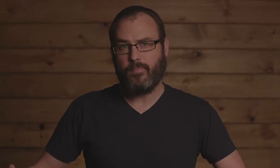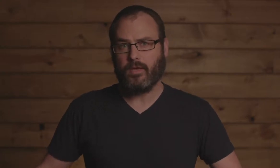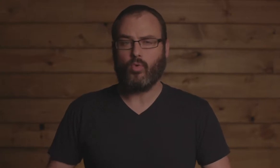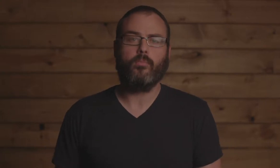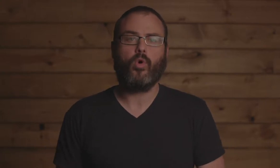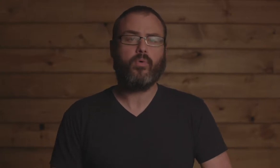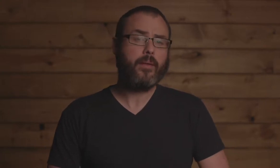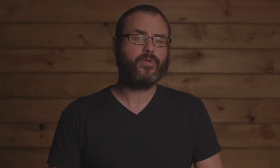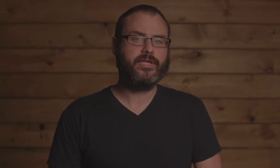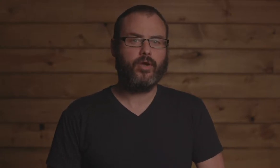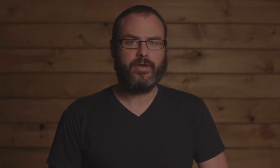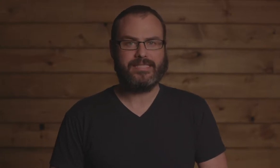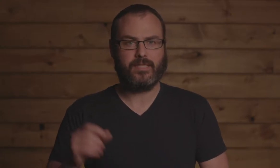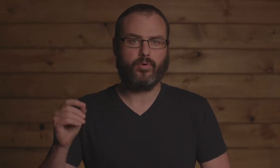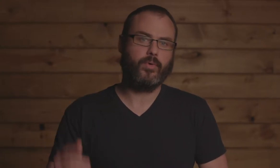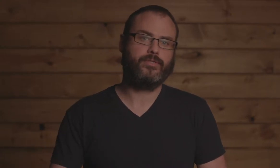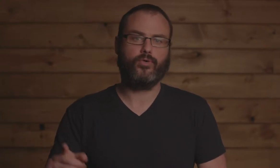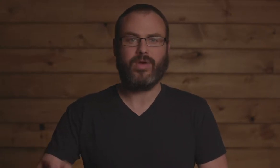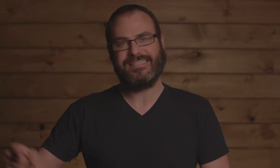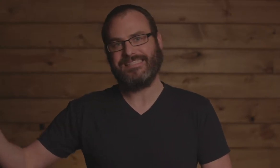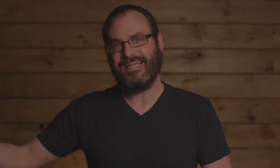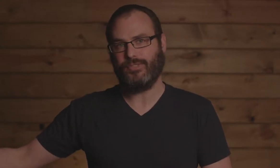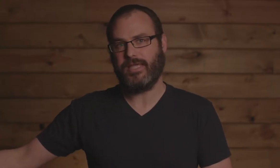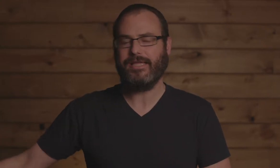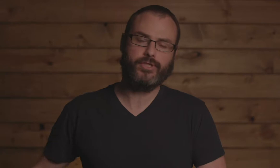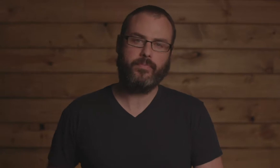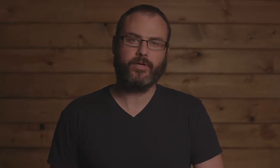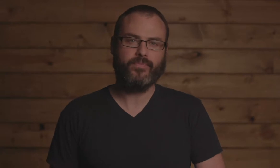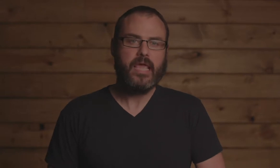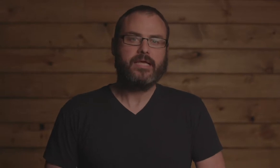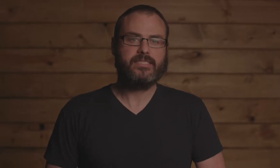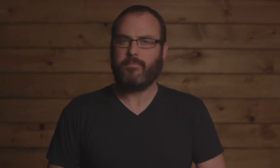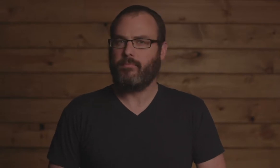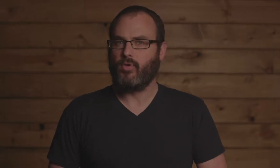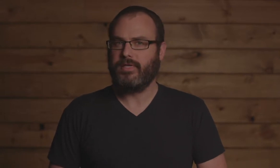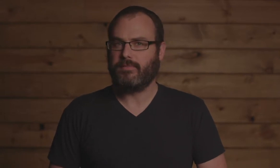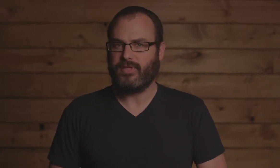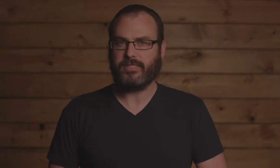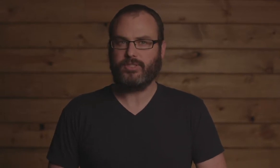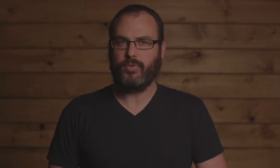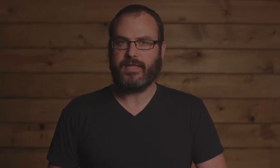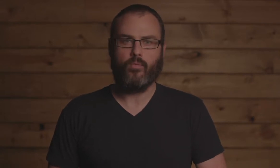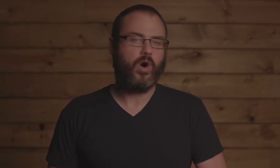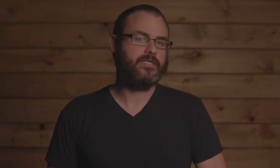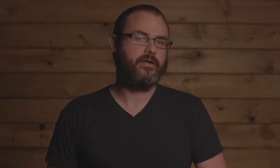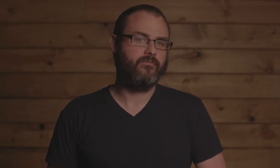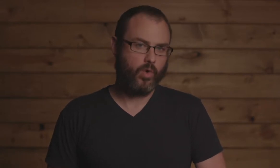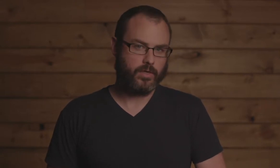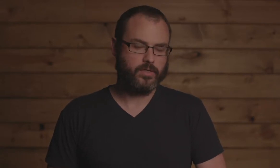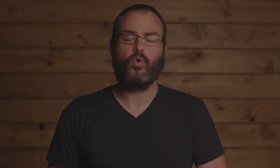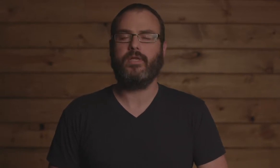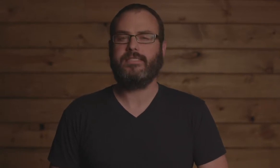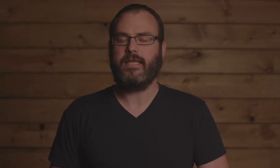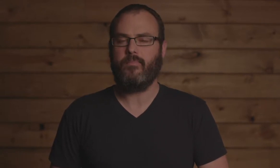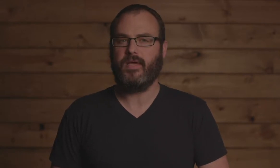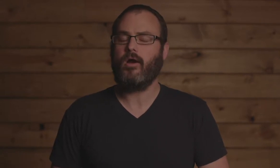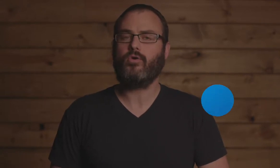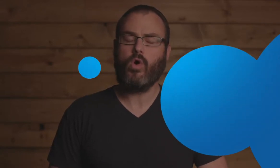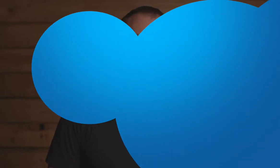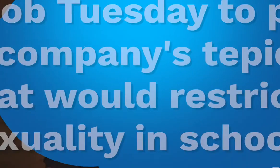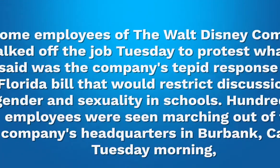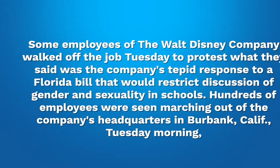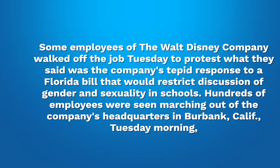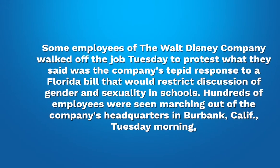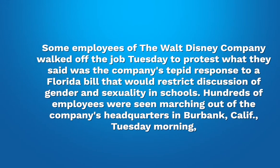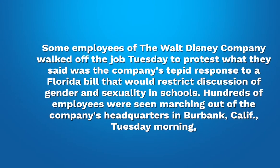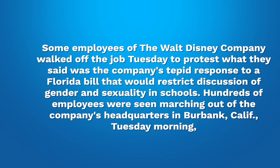Say Gay Bill, or more properly known as the Parental Rights and Education Bill. Some employees objected to it and walked out of work. According to NPR,